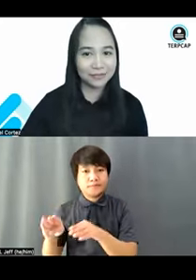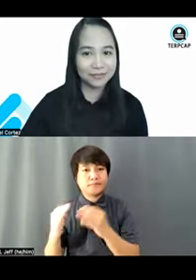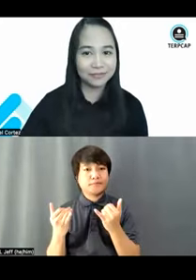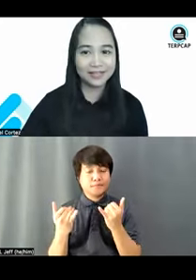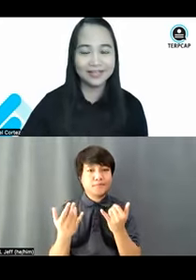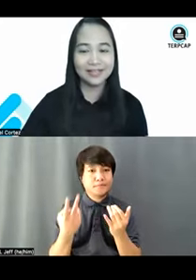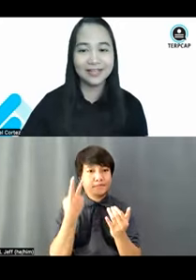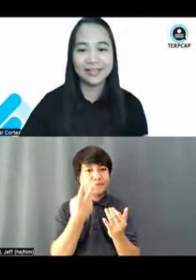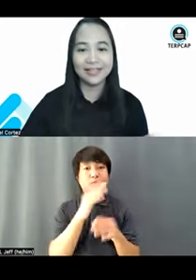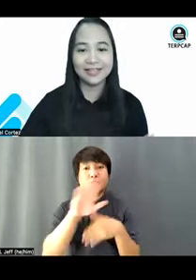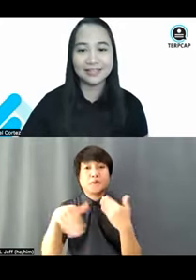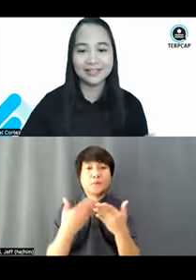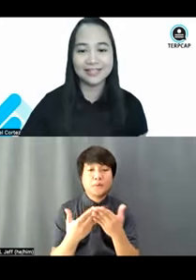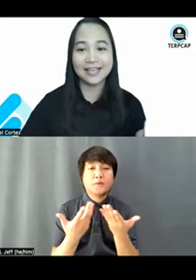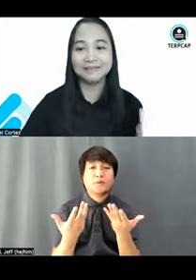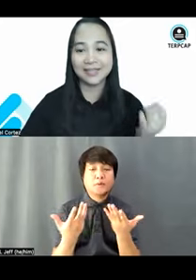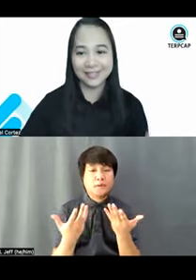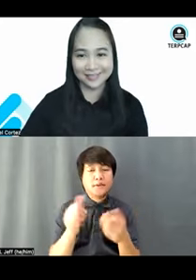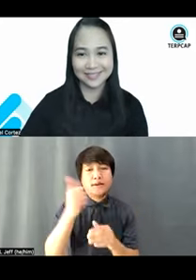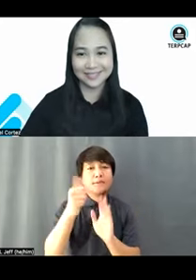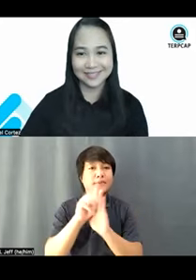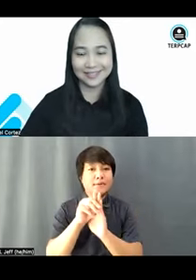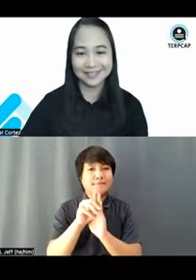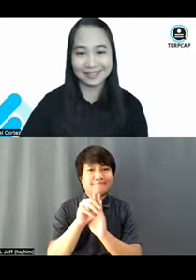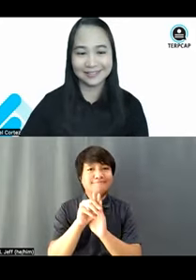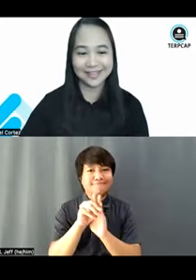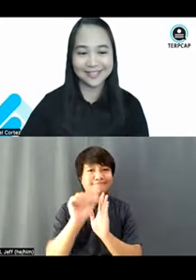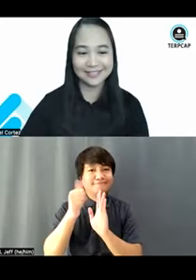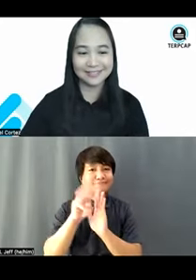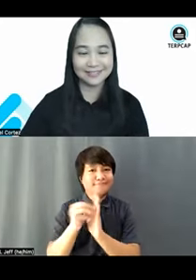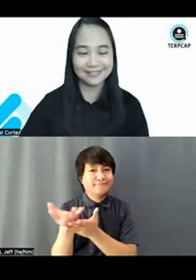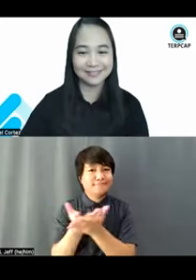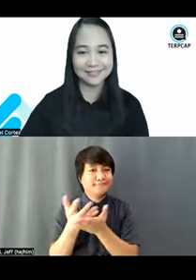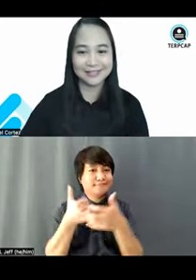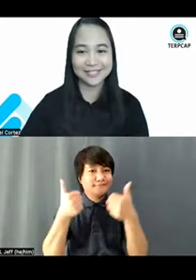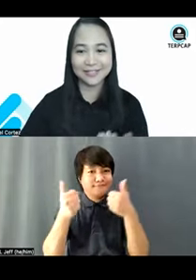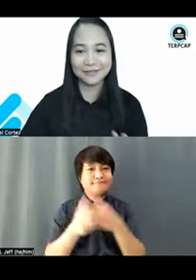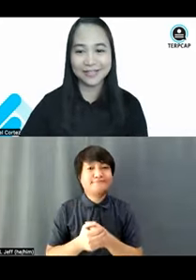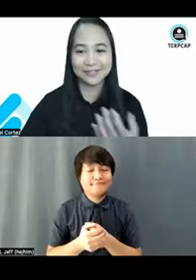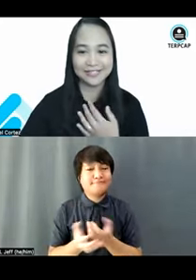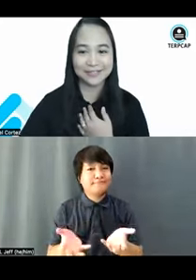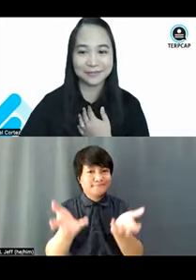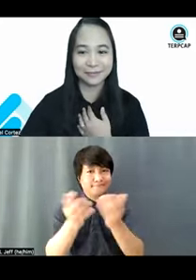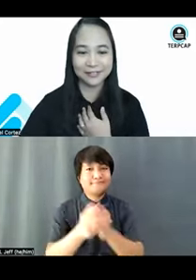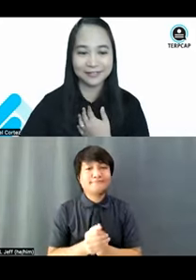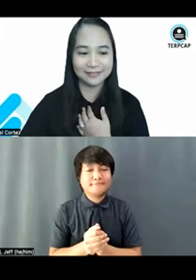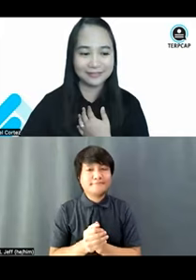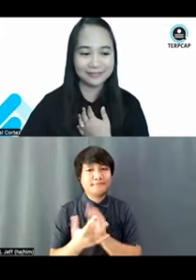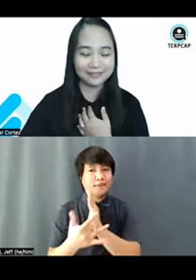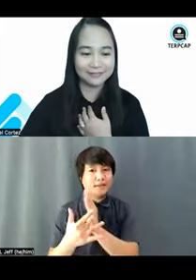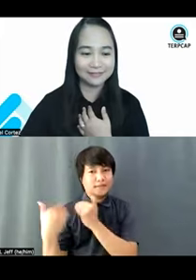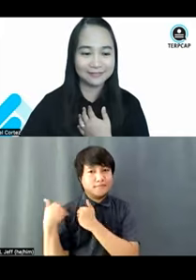will see everybody in 10 minutes. All right? So, take it away to our tech support.